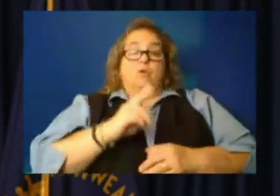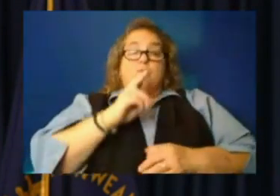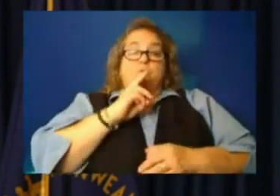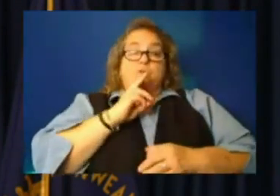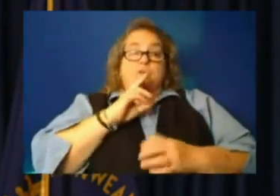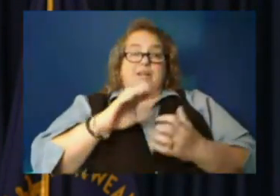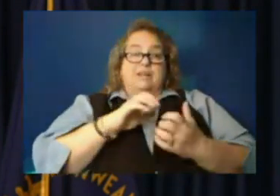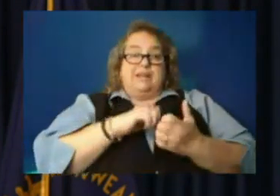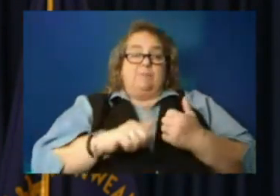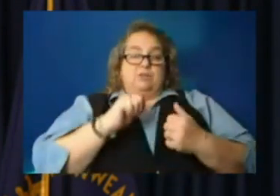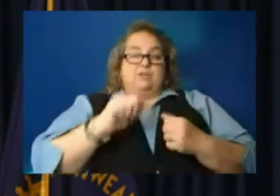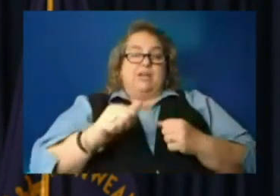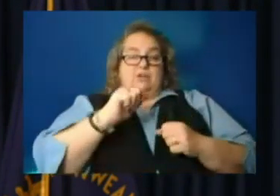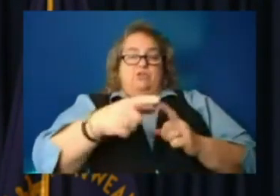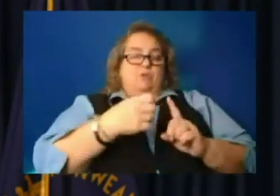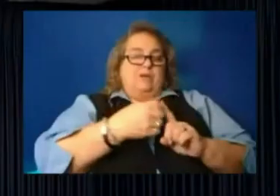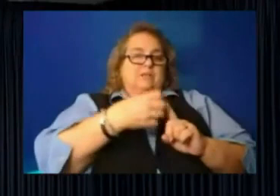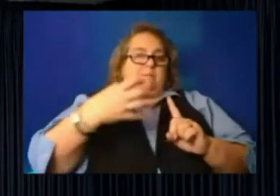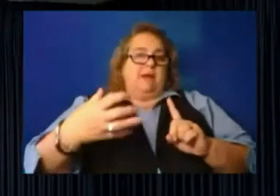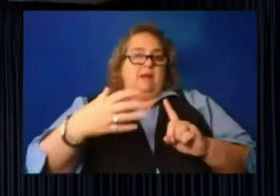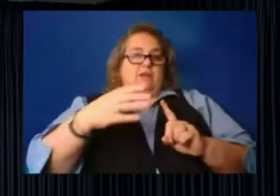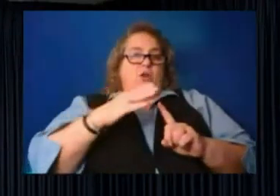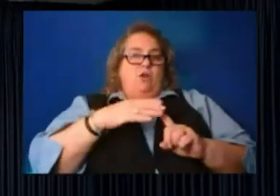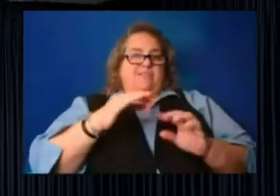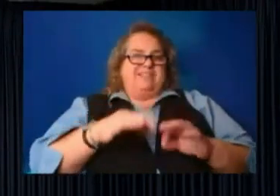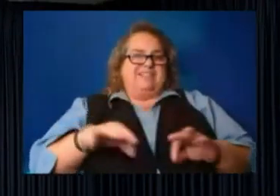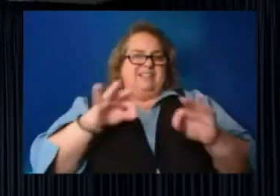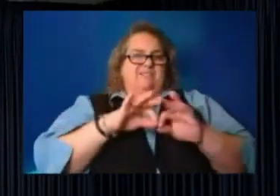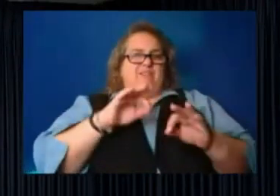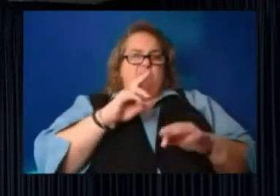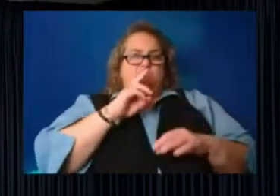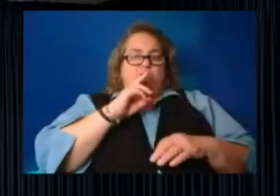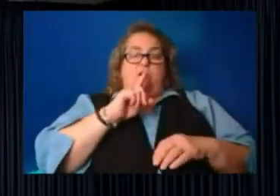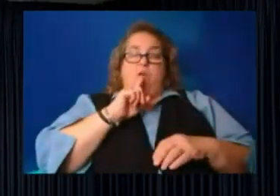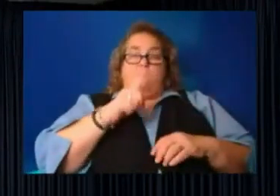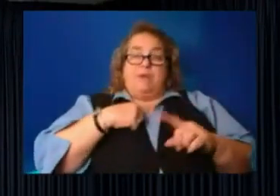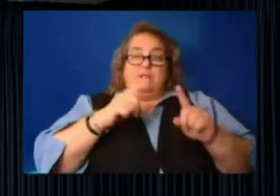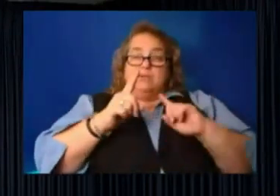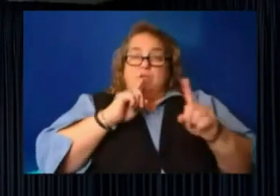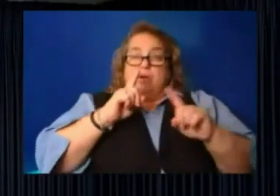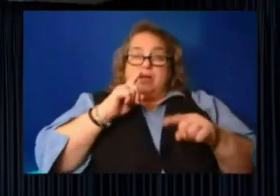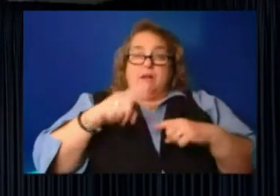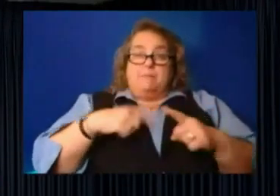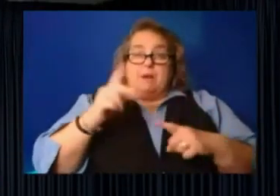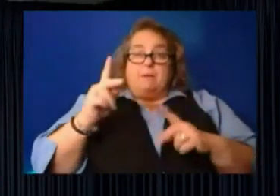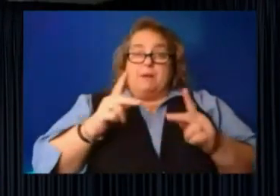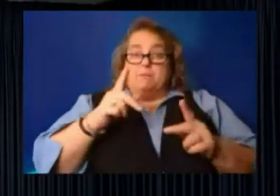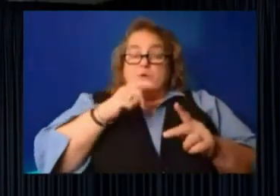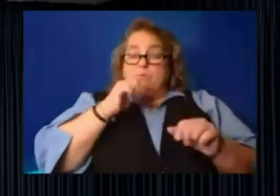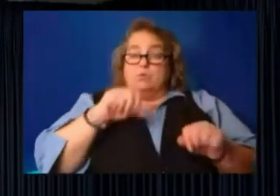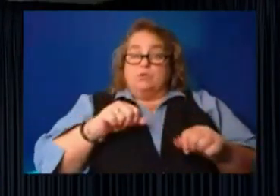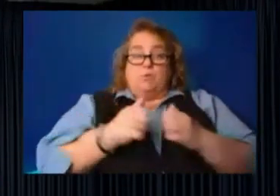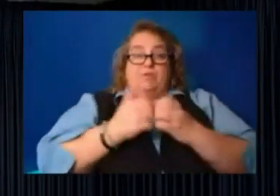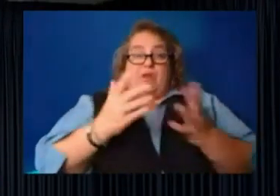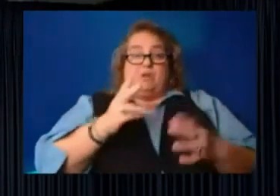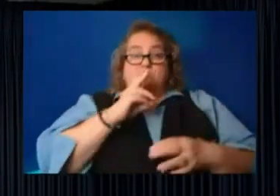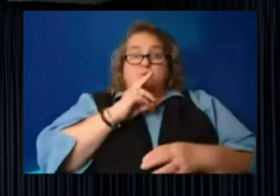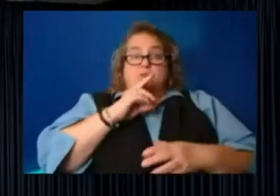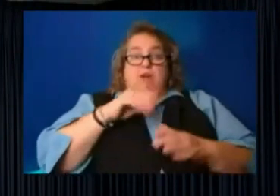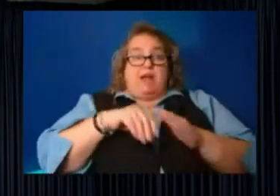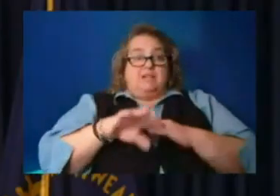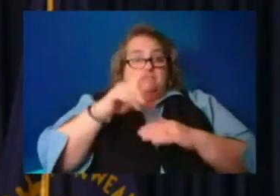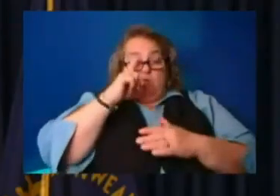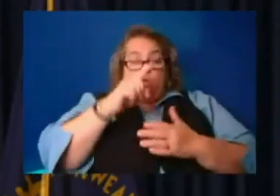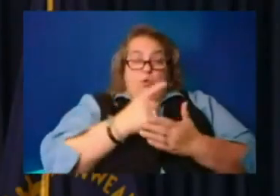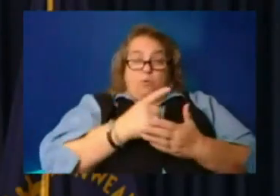a little more on the significance of that? Are we talking about people potentially being without water access for weeks, for